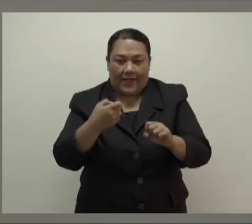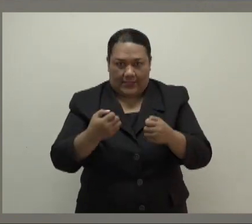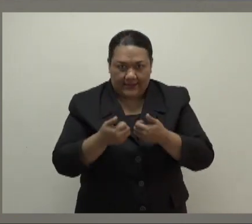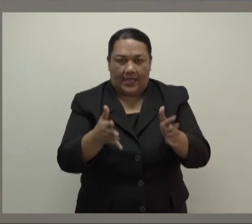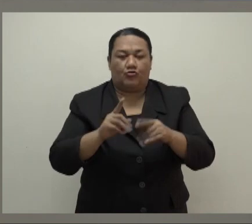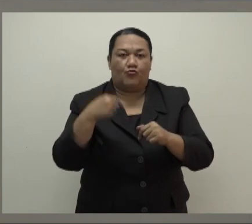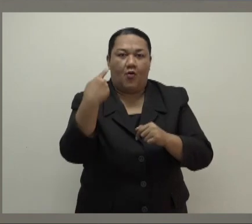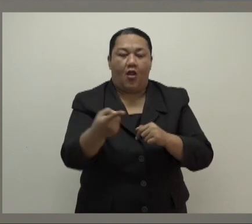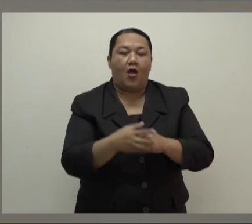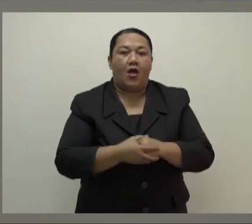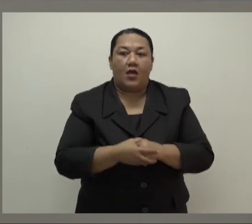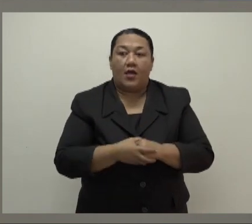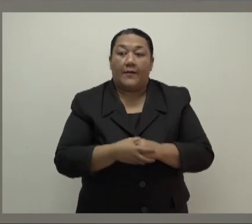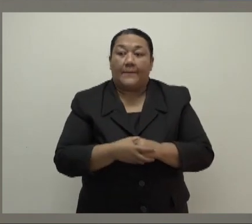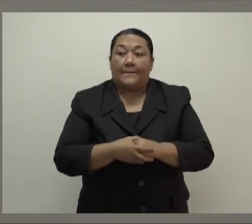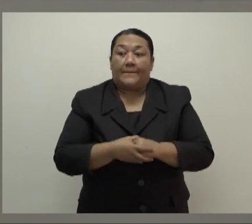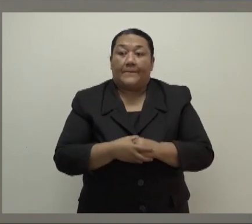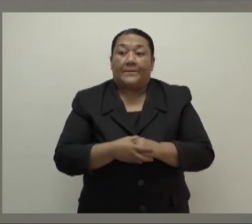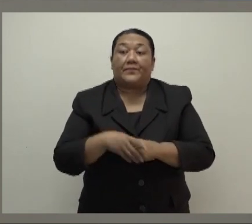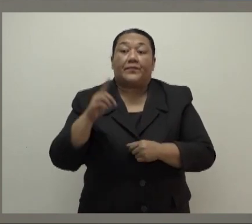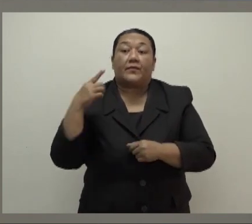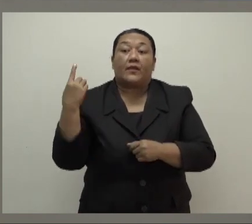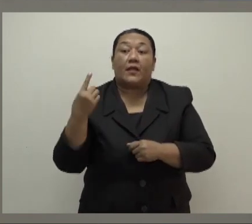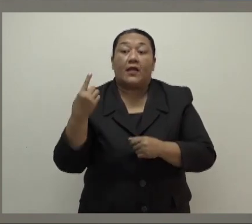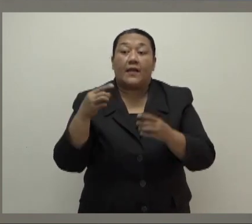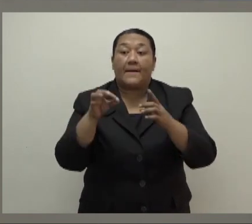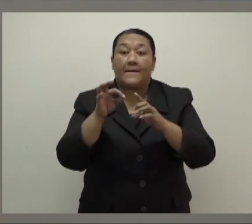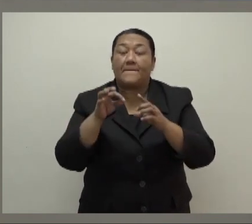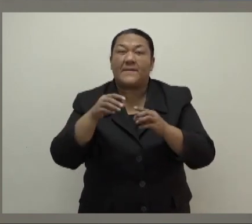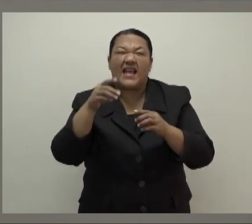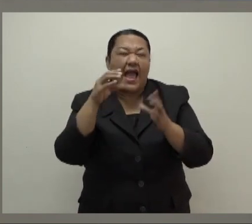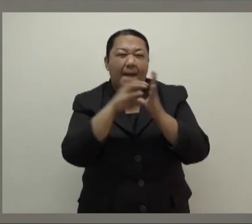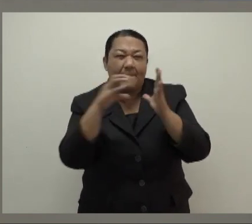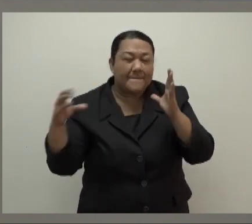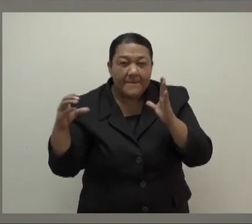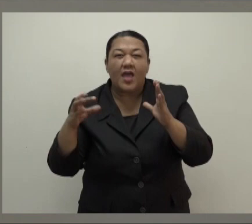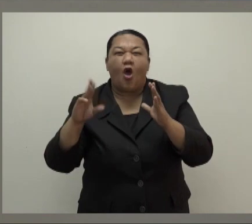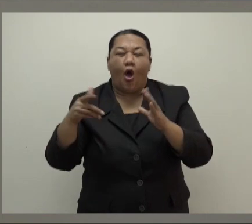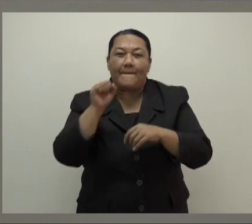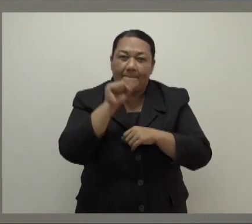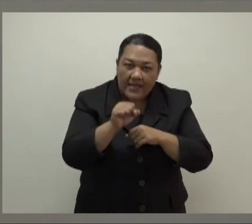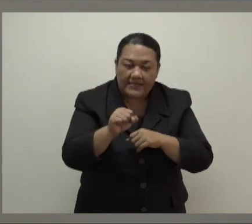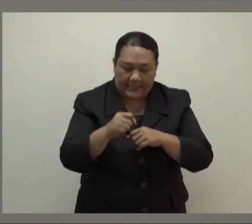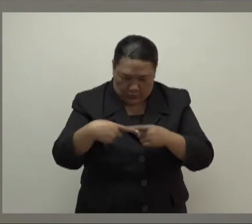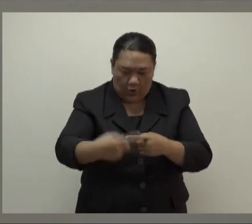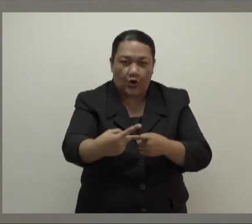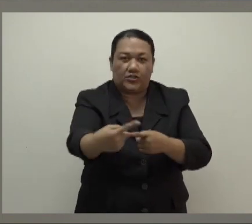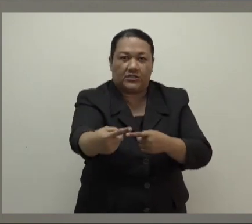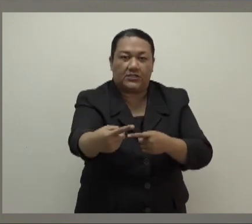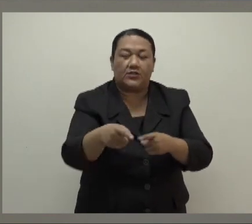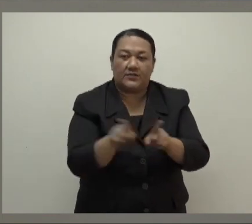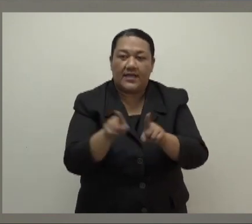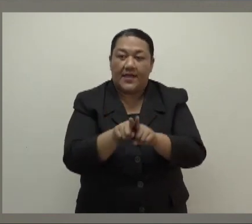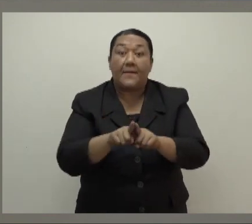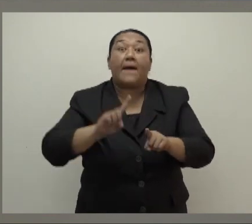service vehicles can operate at full capacity, which include, of course, buses, minibuses, carriers and taxis. However, we will continue to